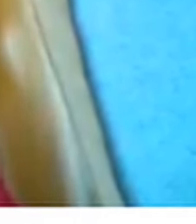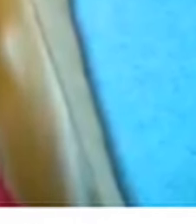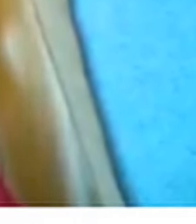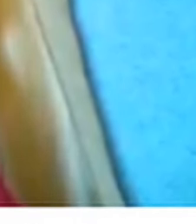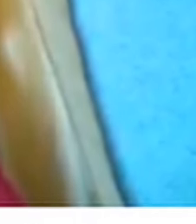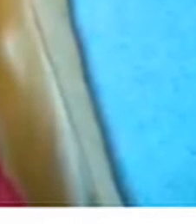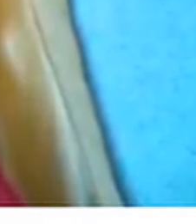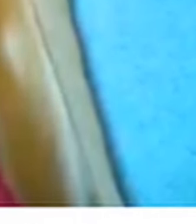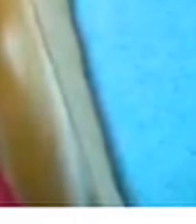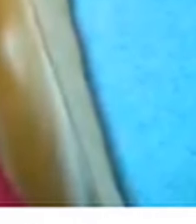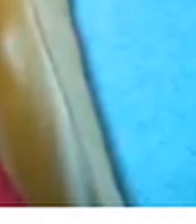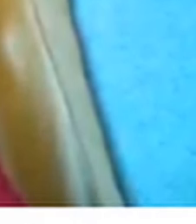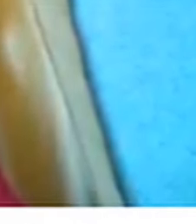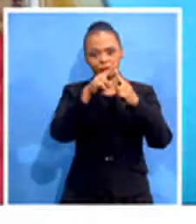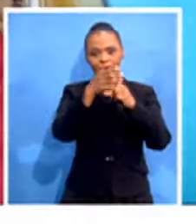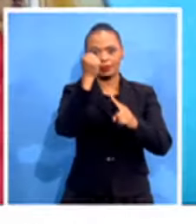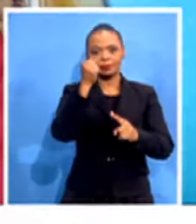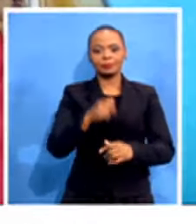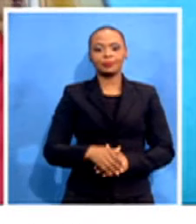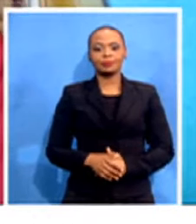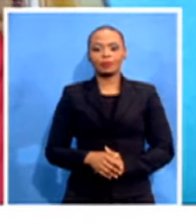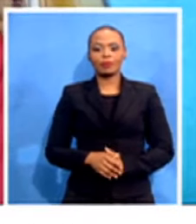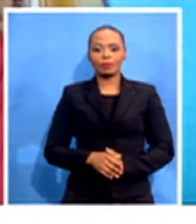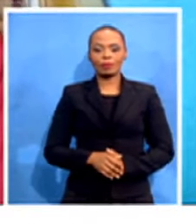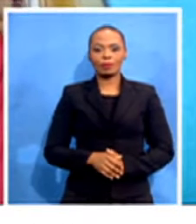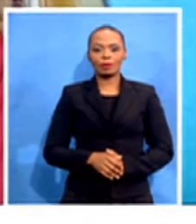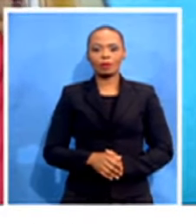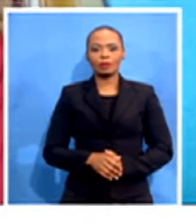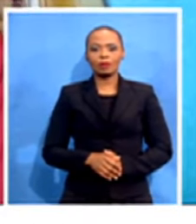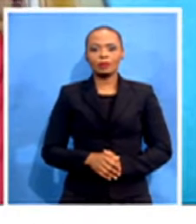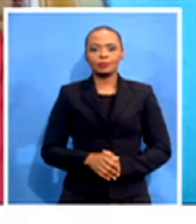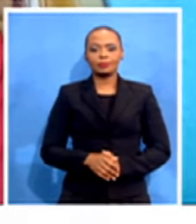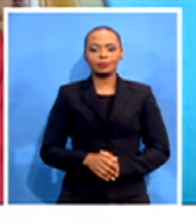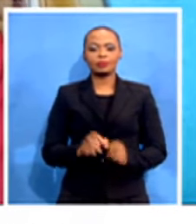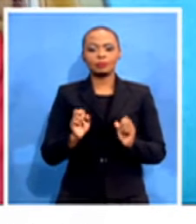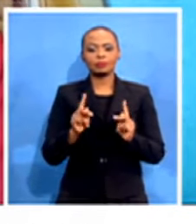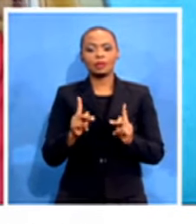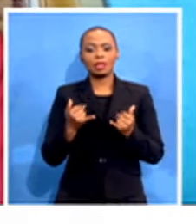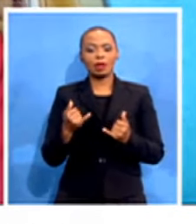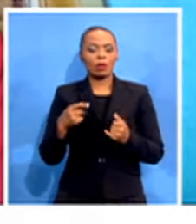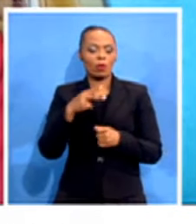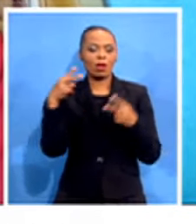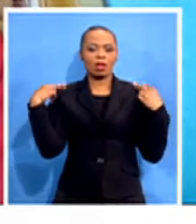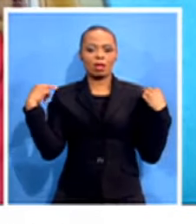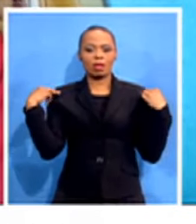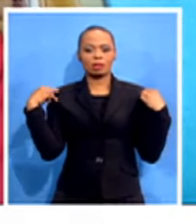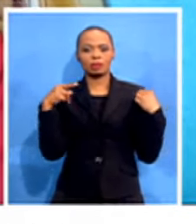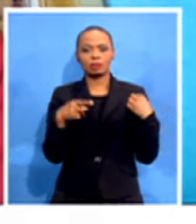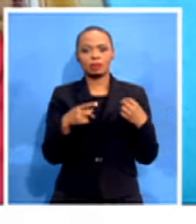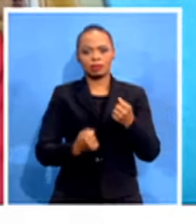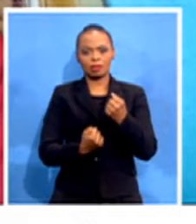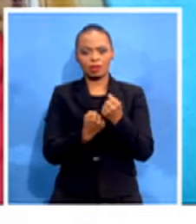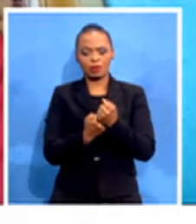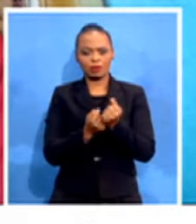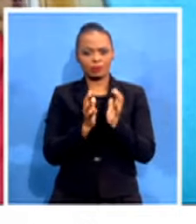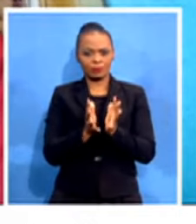that we win what we want. Thanks. Just in closing, are nurses getting any psychosocial support in the execution of